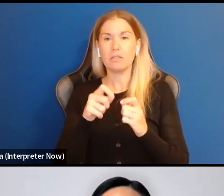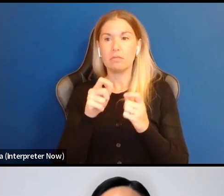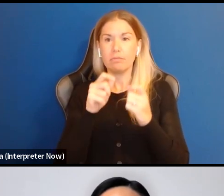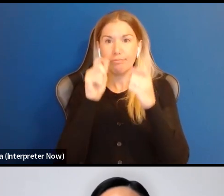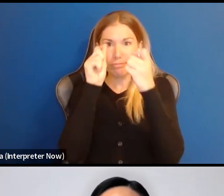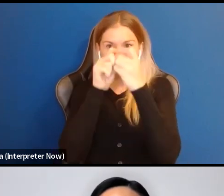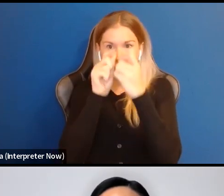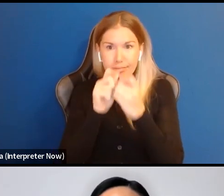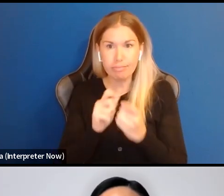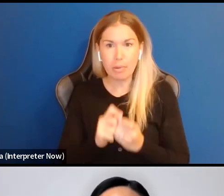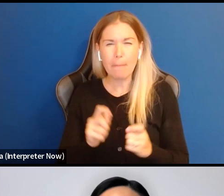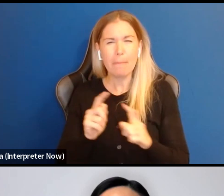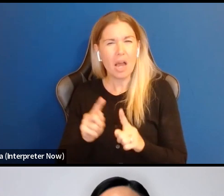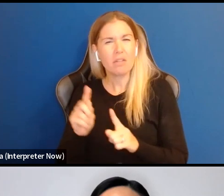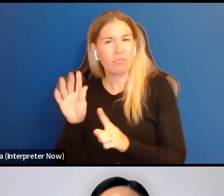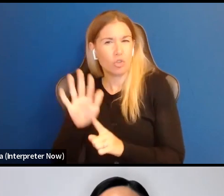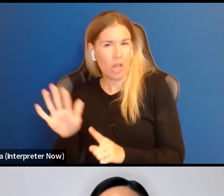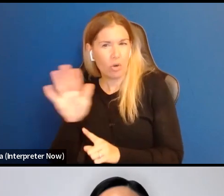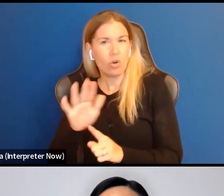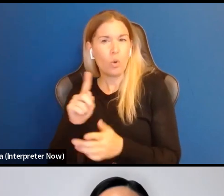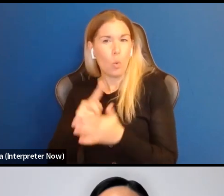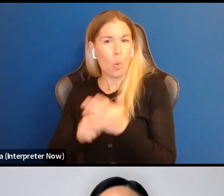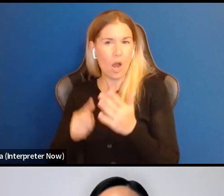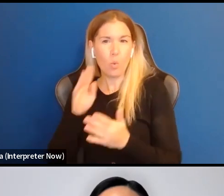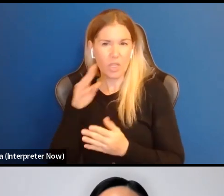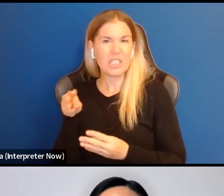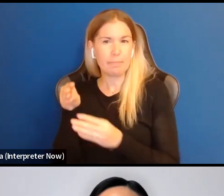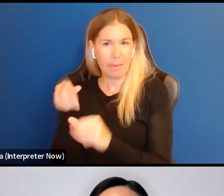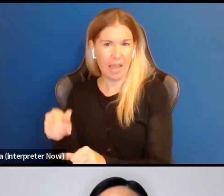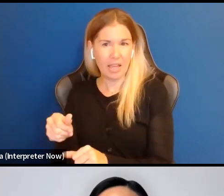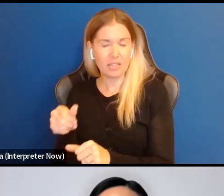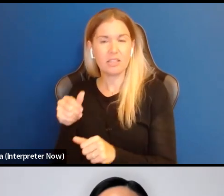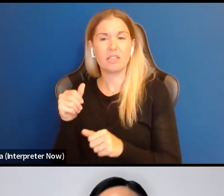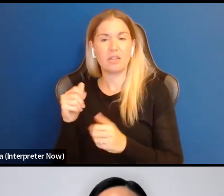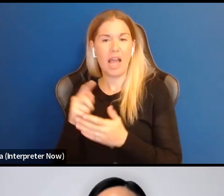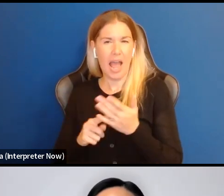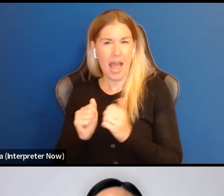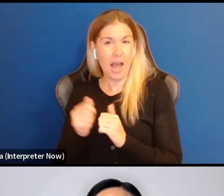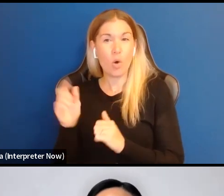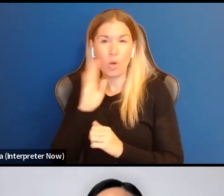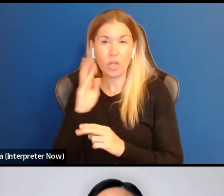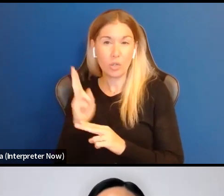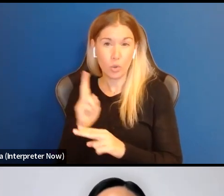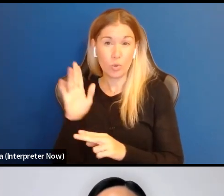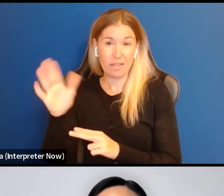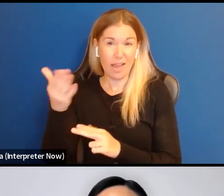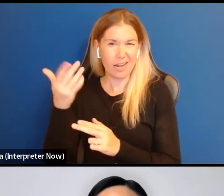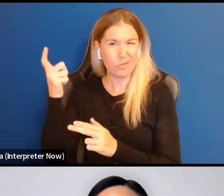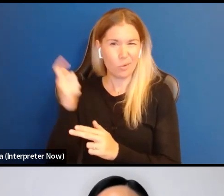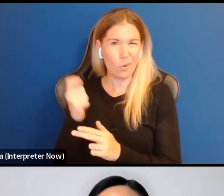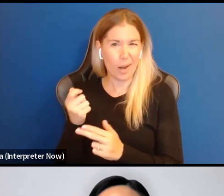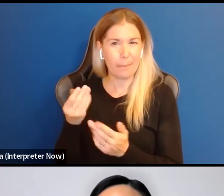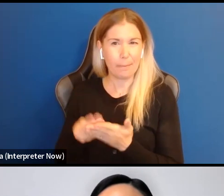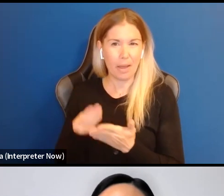idea of what you would spend, uh, the grant on in your part one statement of interest.